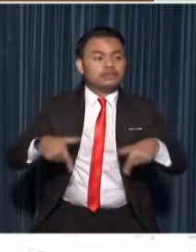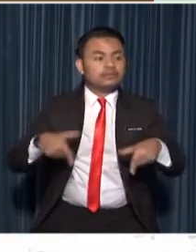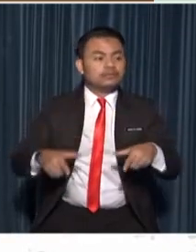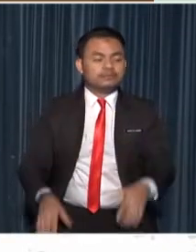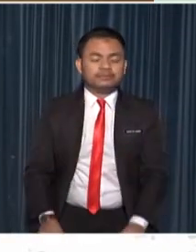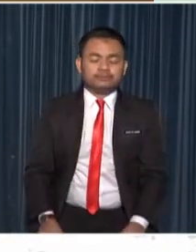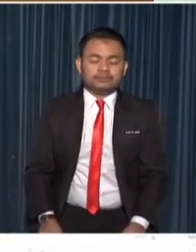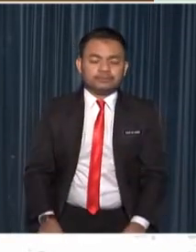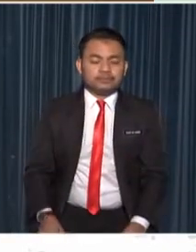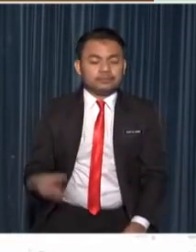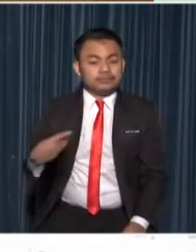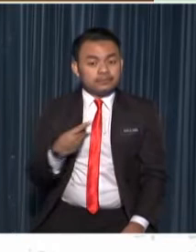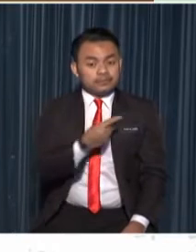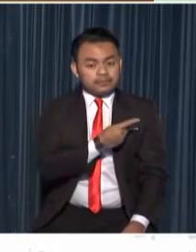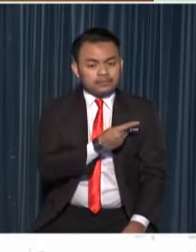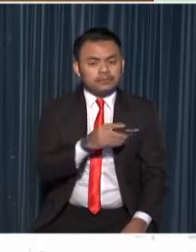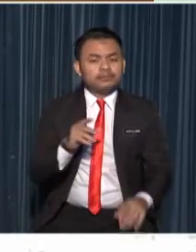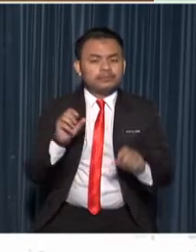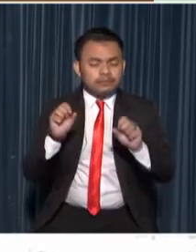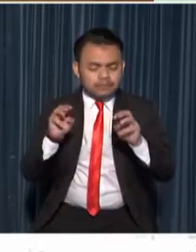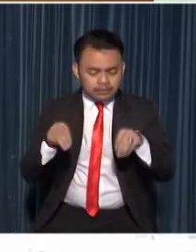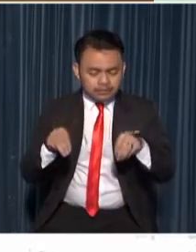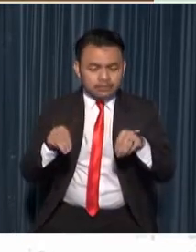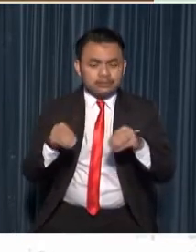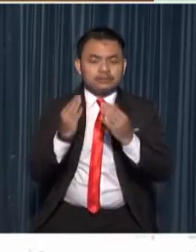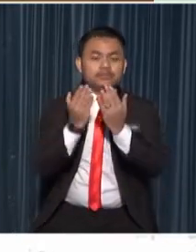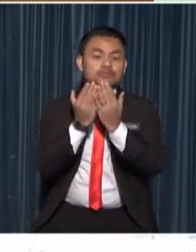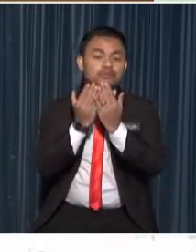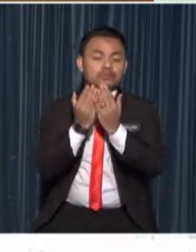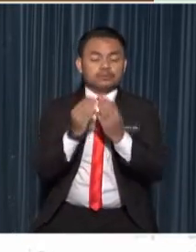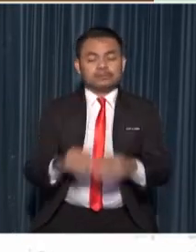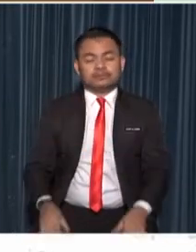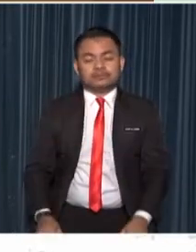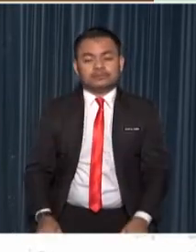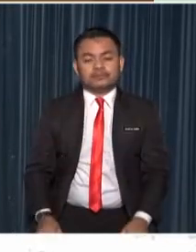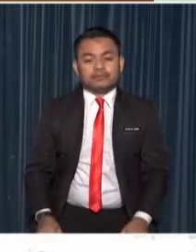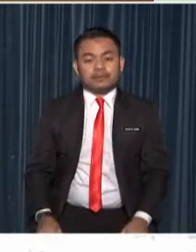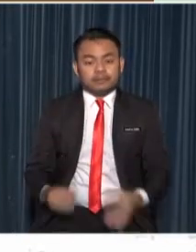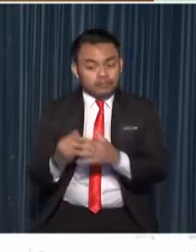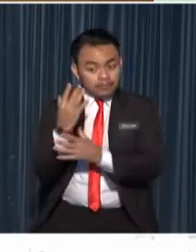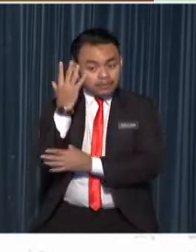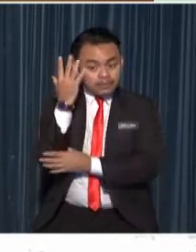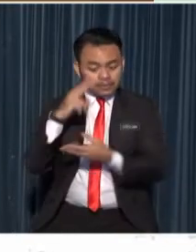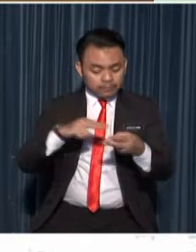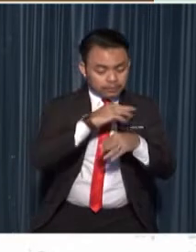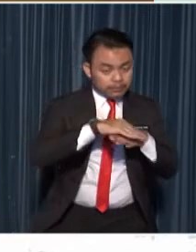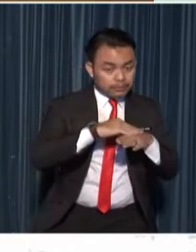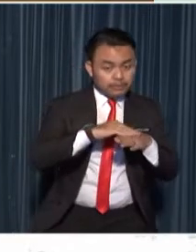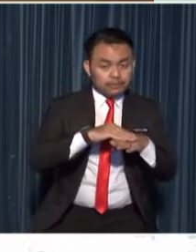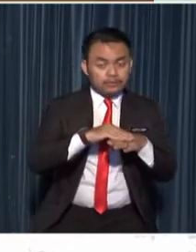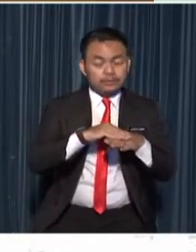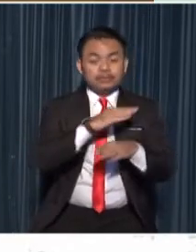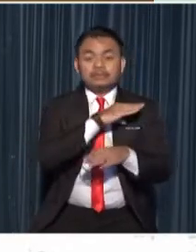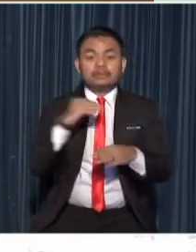we should be grateful to the plants because they reproduce and provide